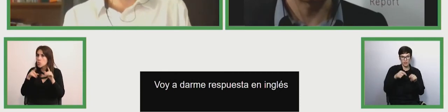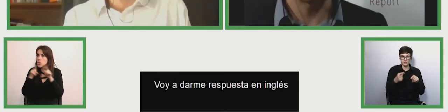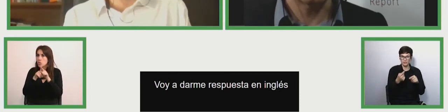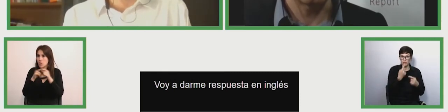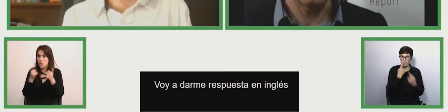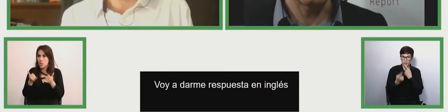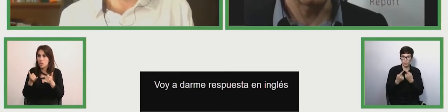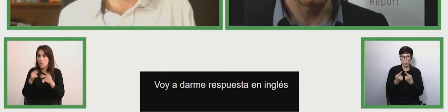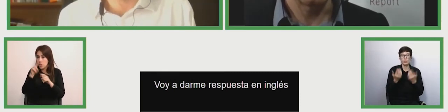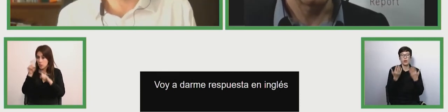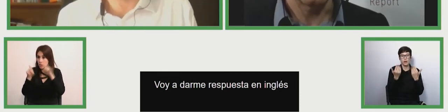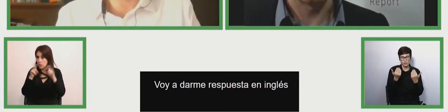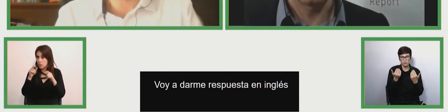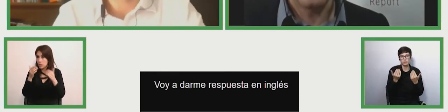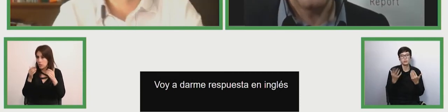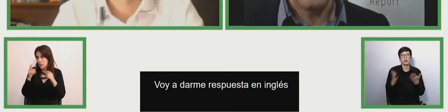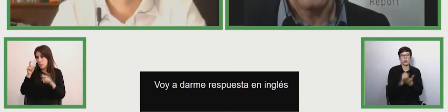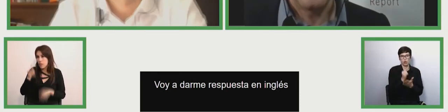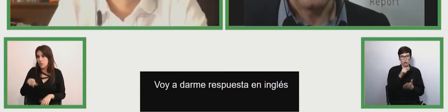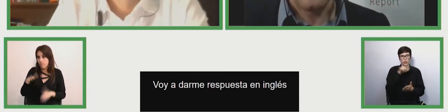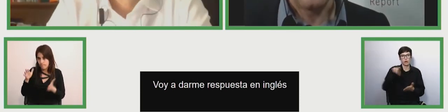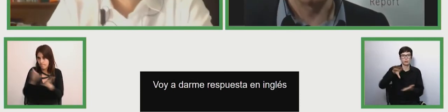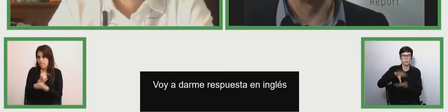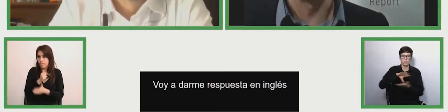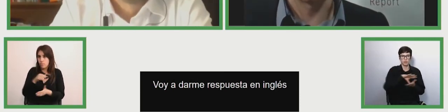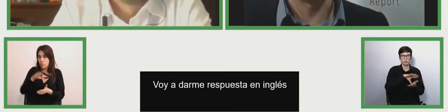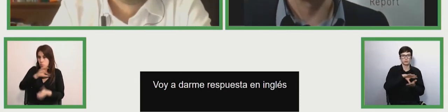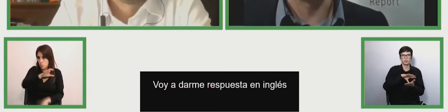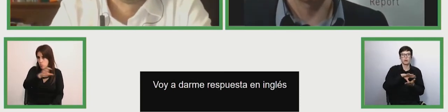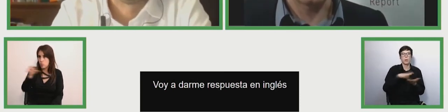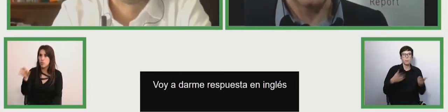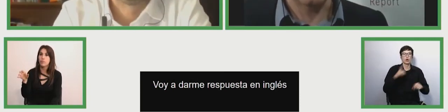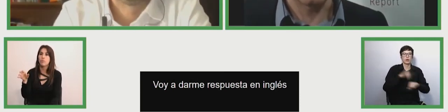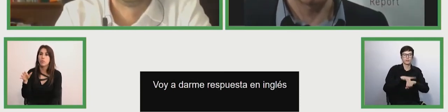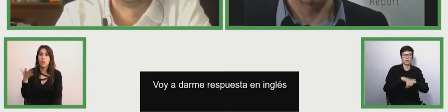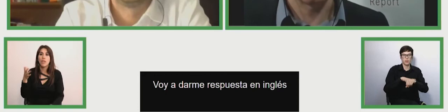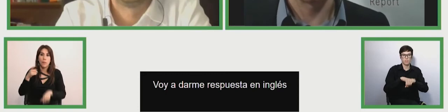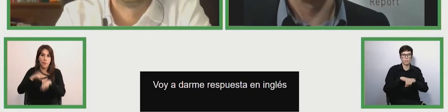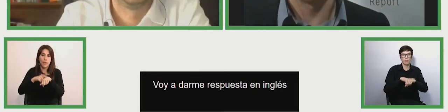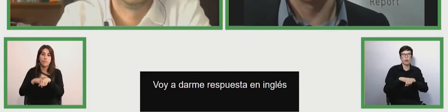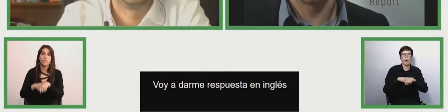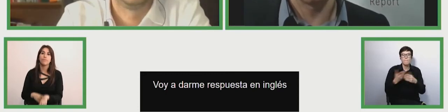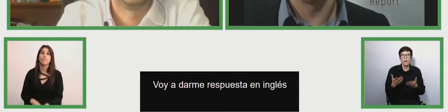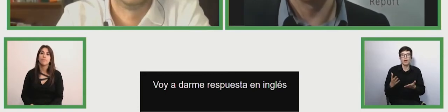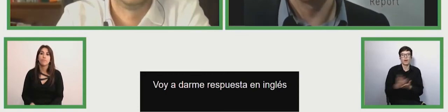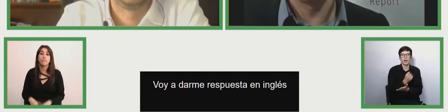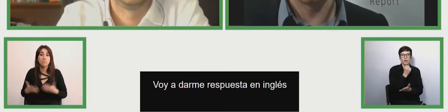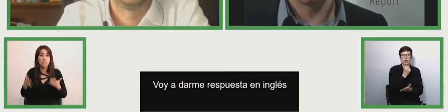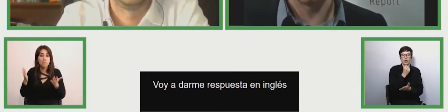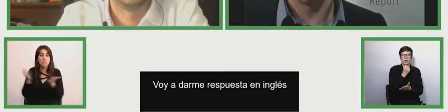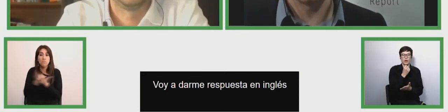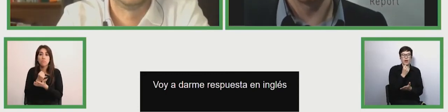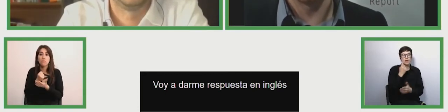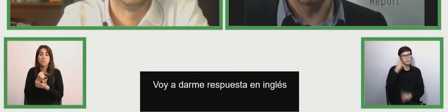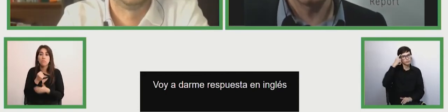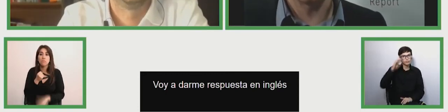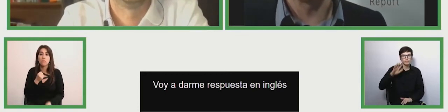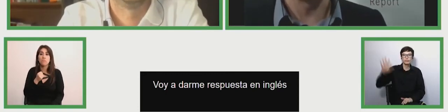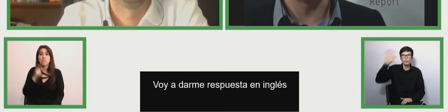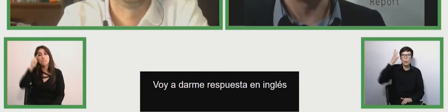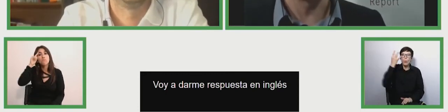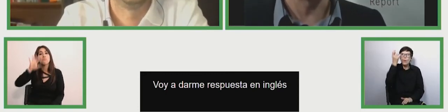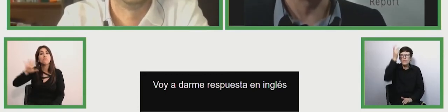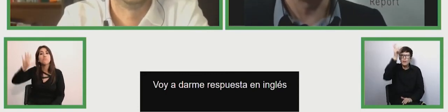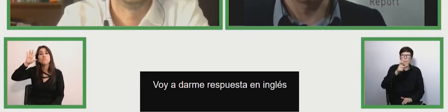and over time in order to have an accurate picture of the situation with disability and to be able to